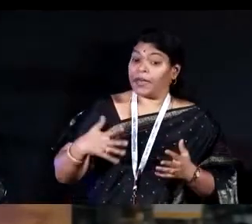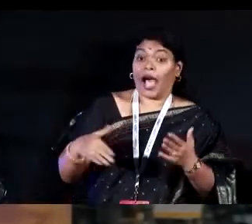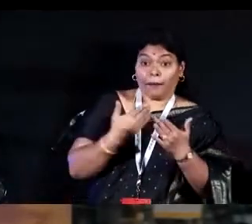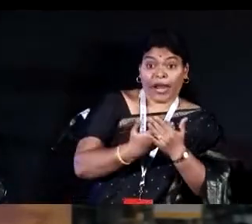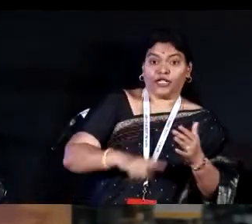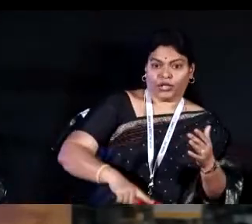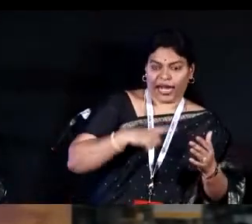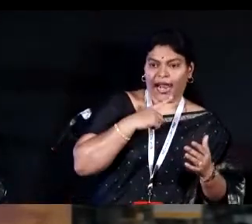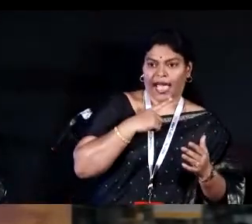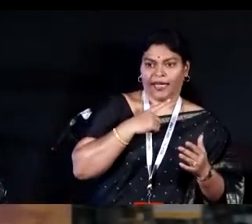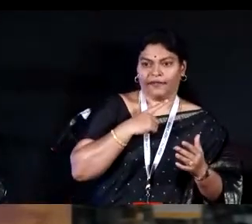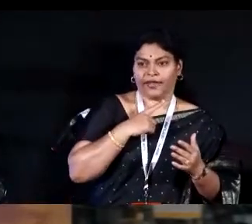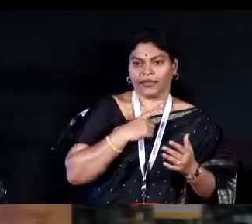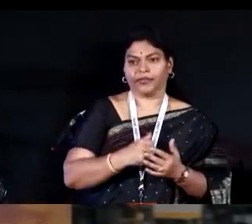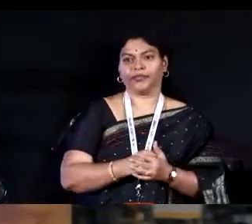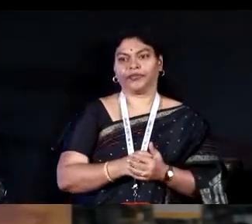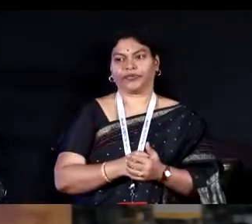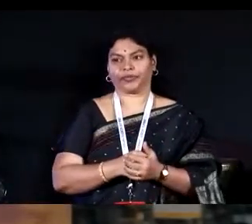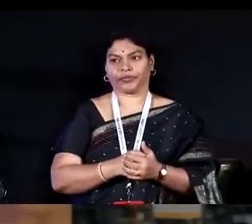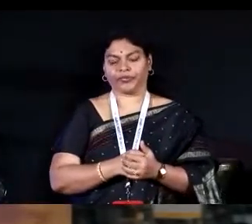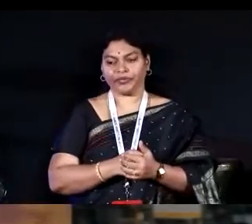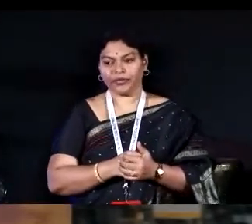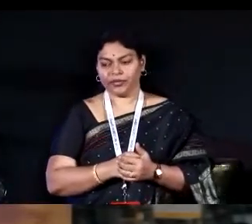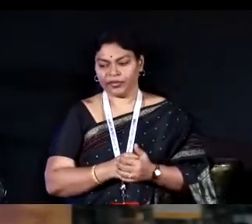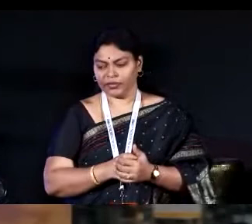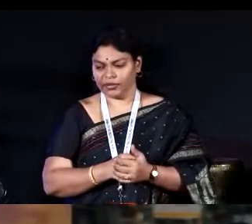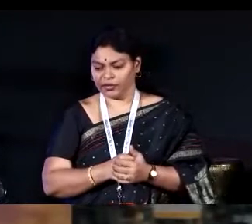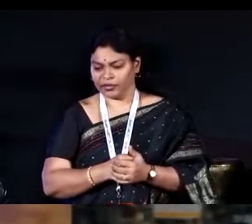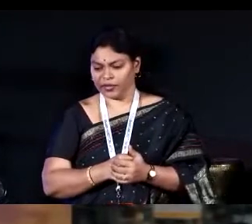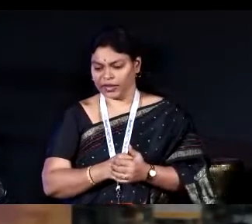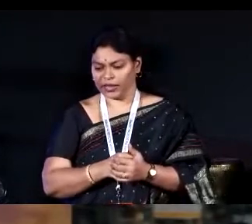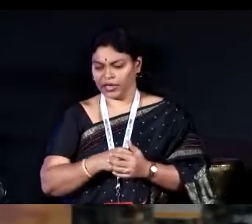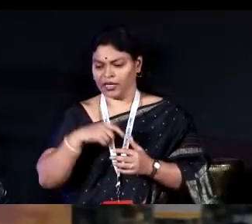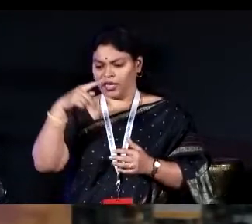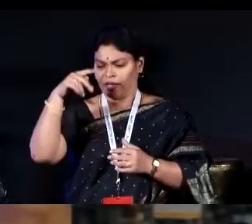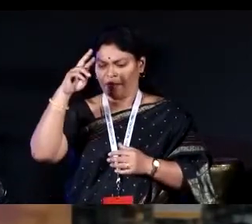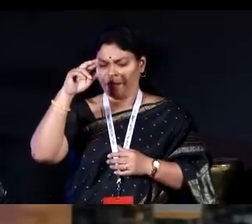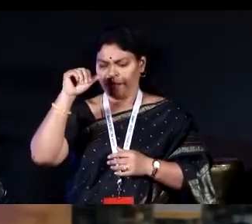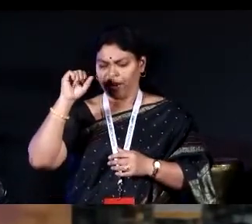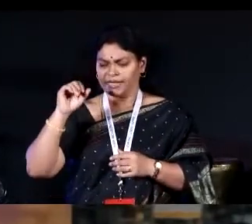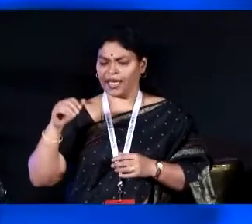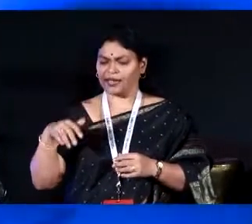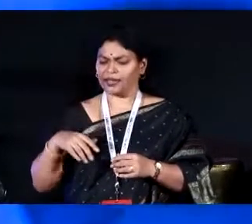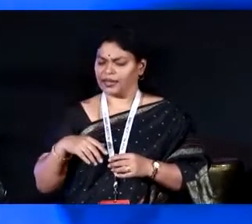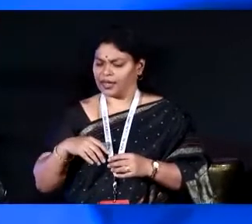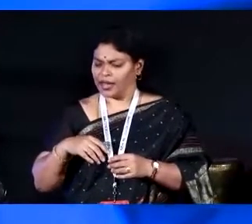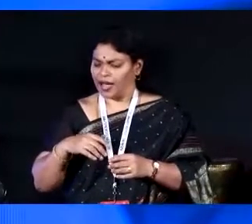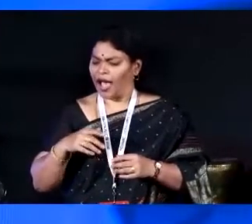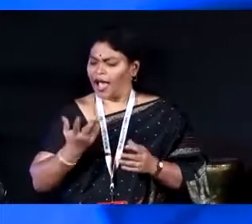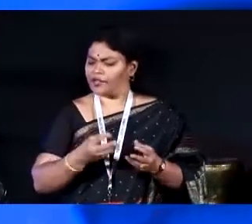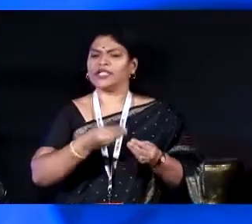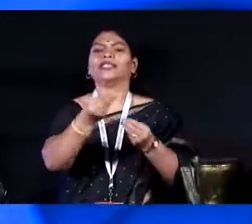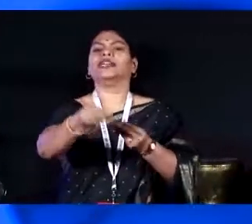you know, start changing in a totally, totally different Wait. baatna raha pa chaad mandir ke bheetar aur bahaar koi gareeb